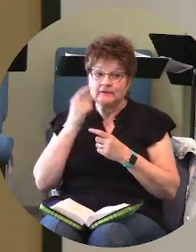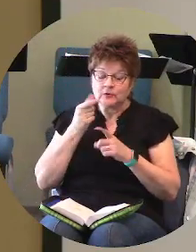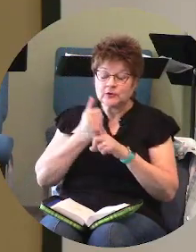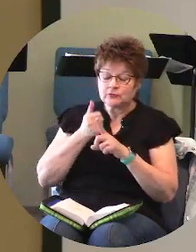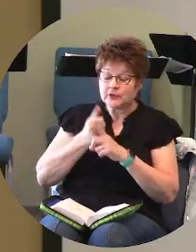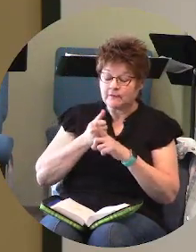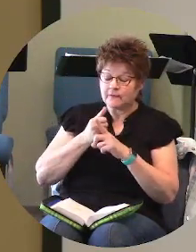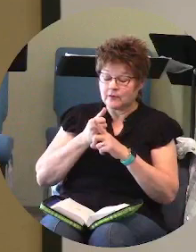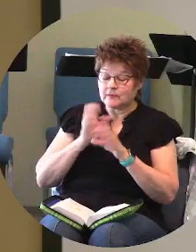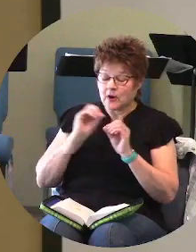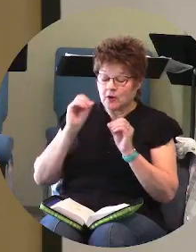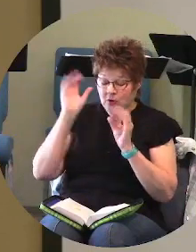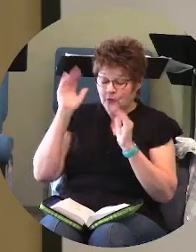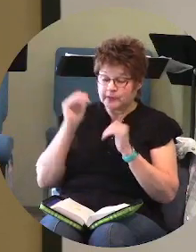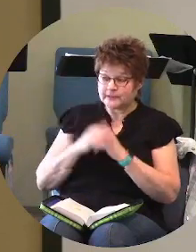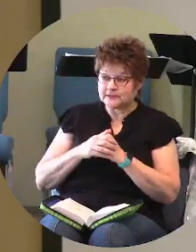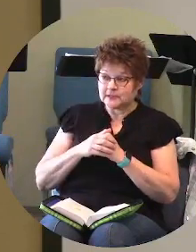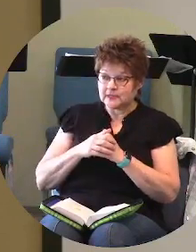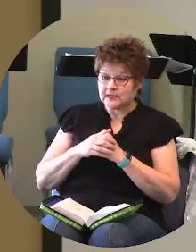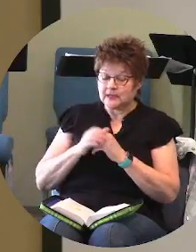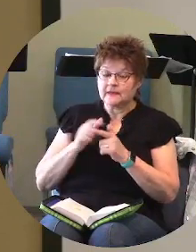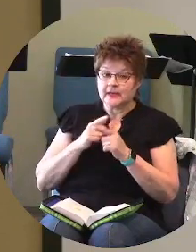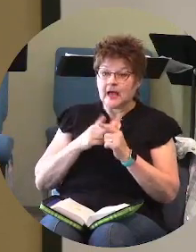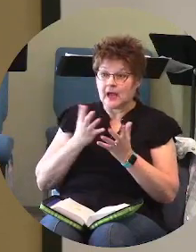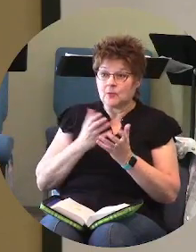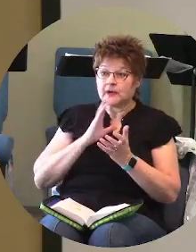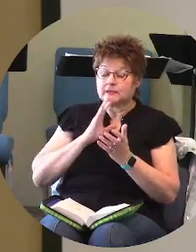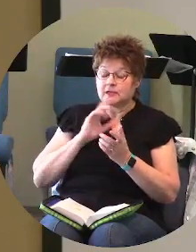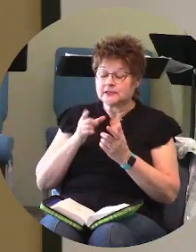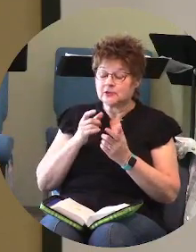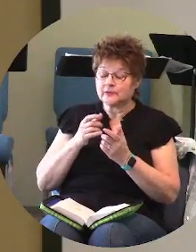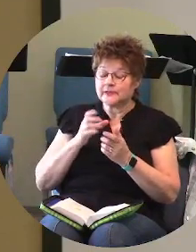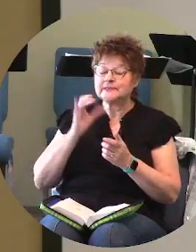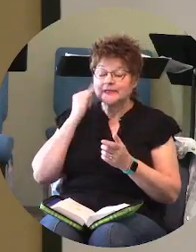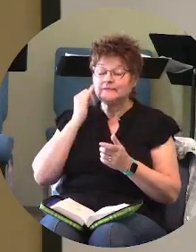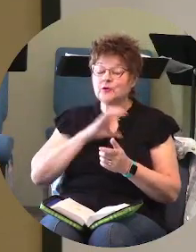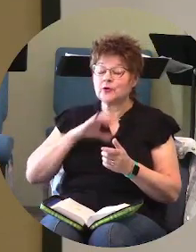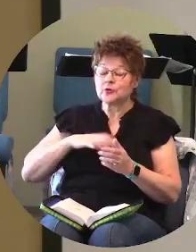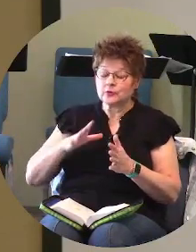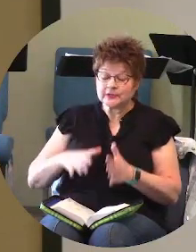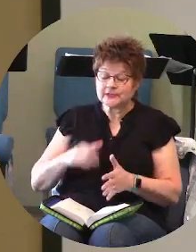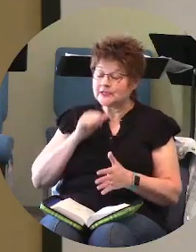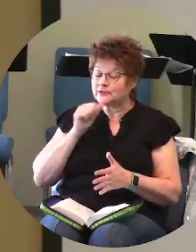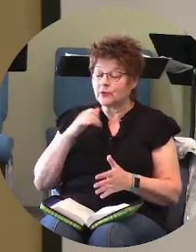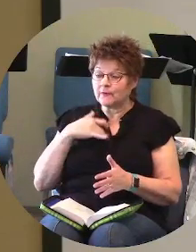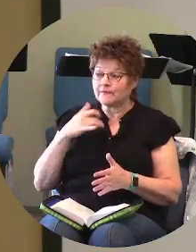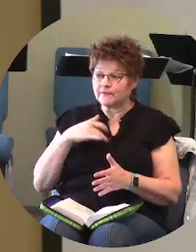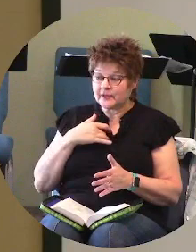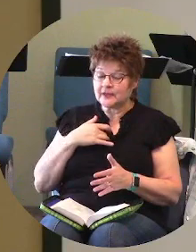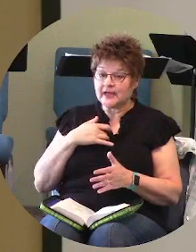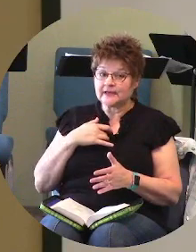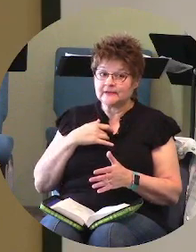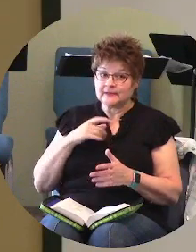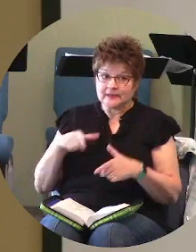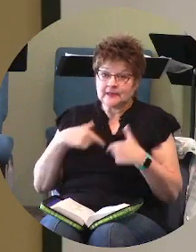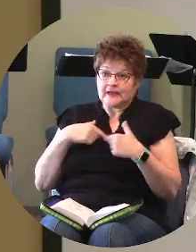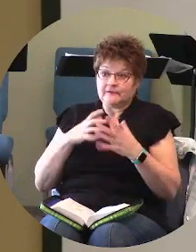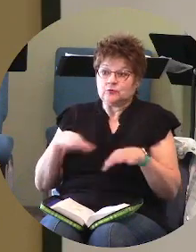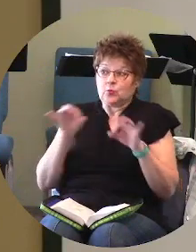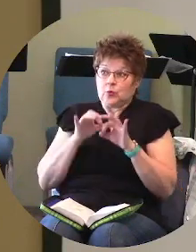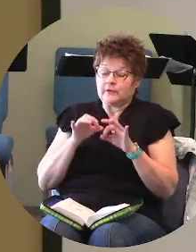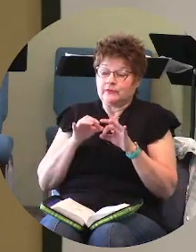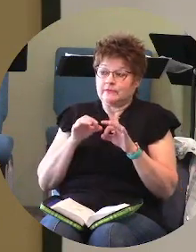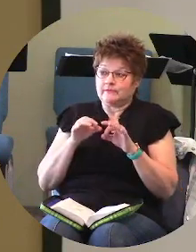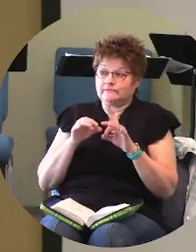with you because if you're a christian and you don't feel that life is is is worth living and is is not full of hope and joy and the potential of that